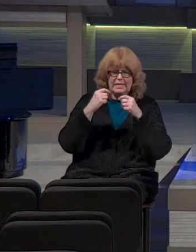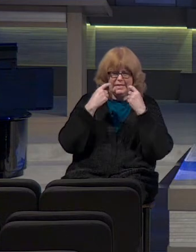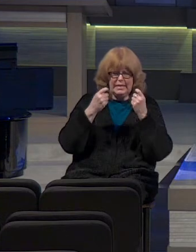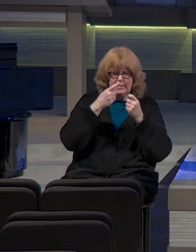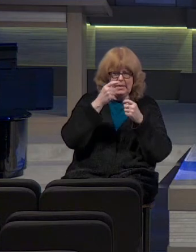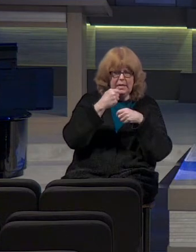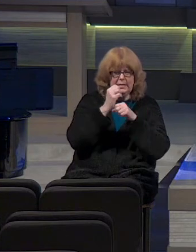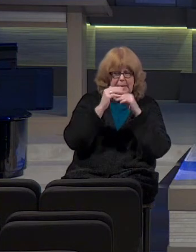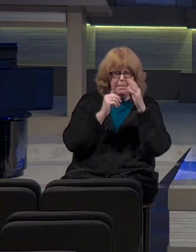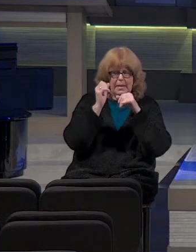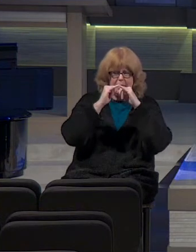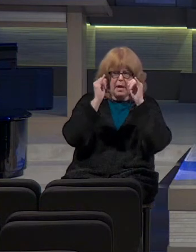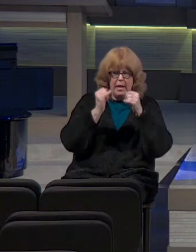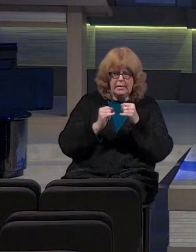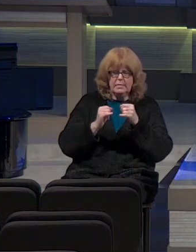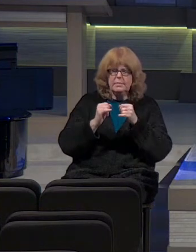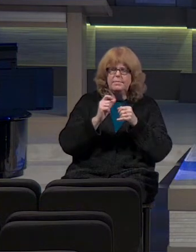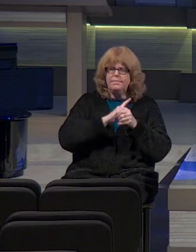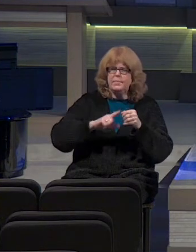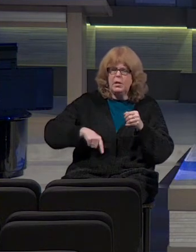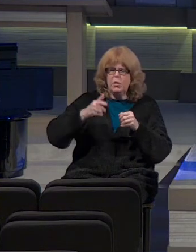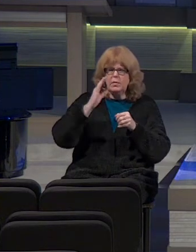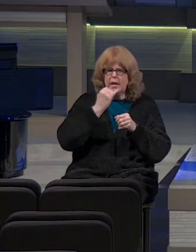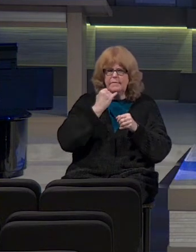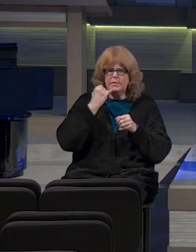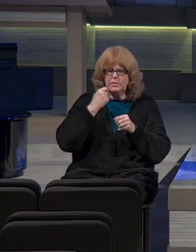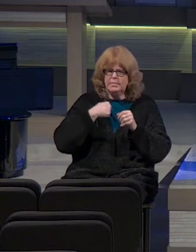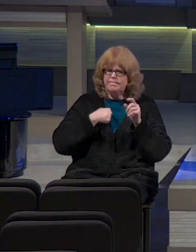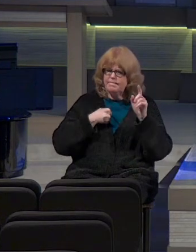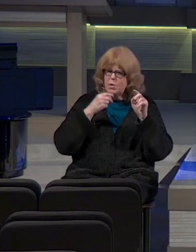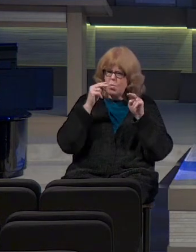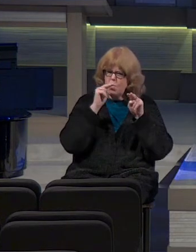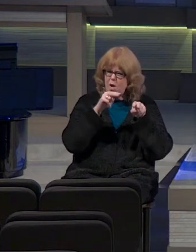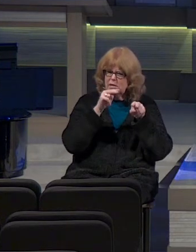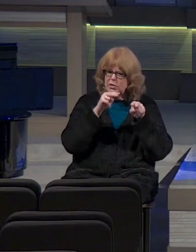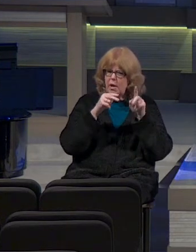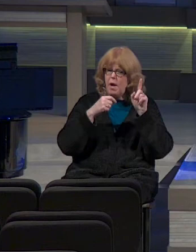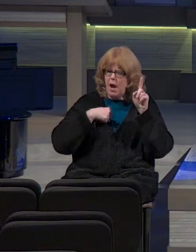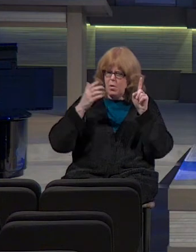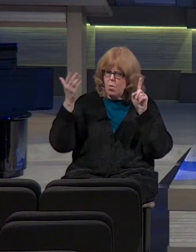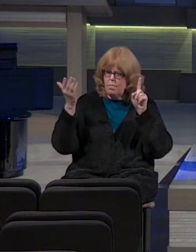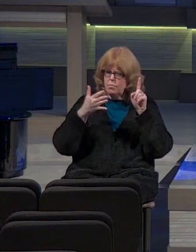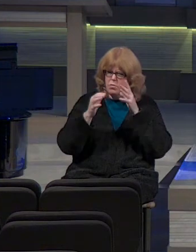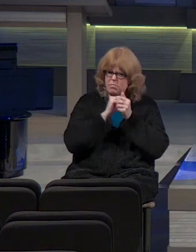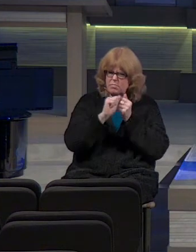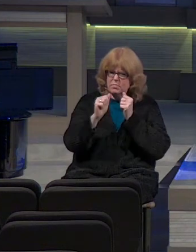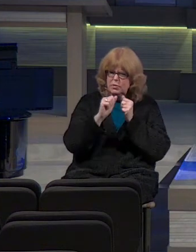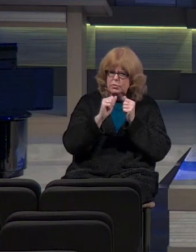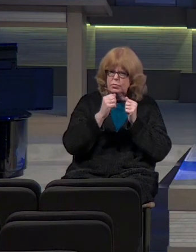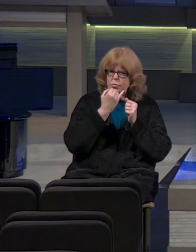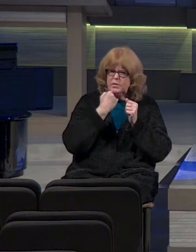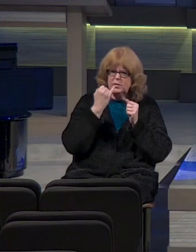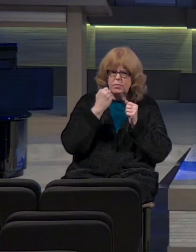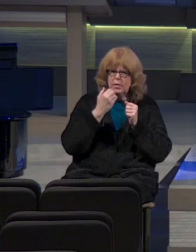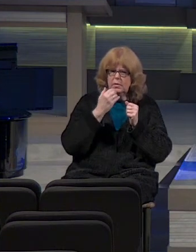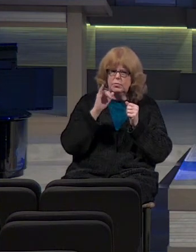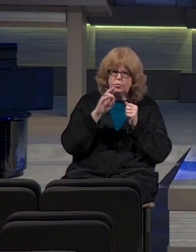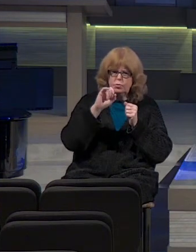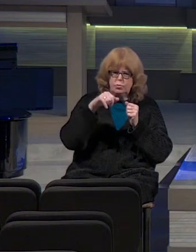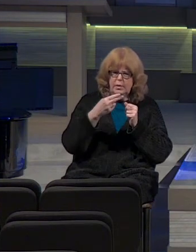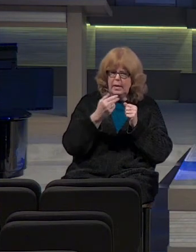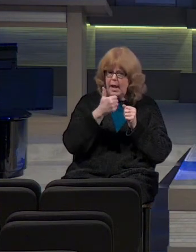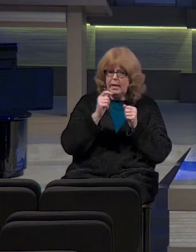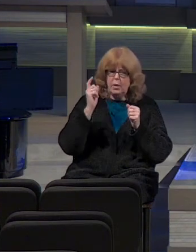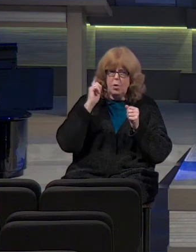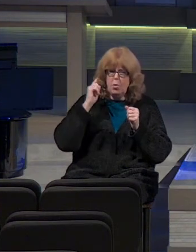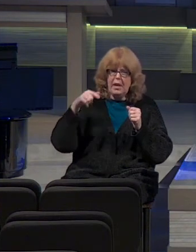Therefore, thus says the Lord, the God of Israel, Behold, I am bringing such calamity on Jerusalem and Judah that whoever hears of